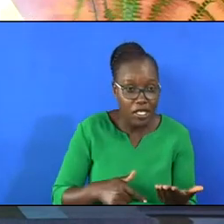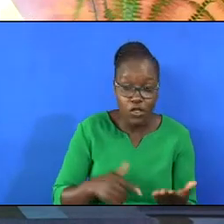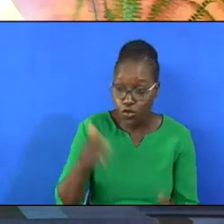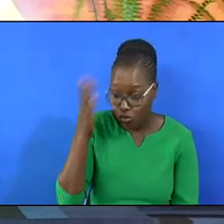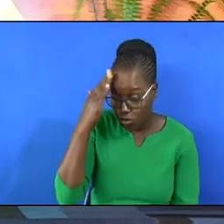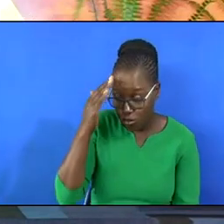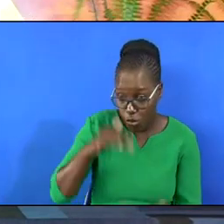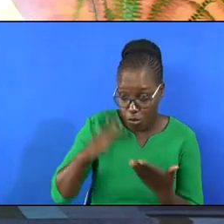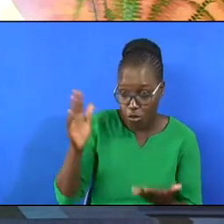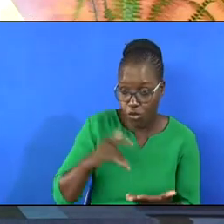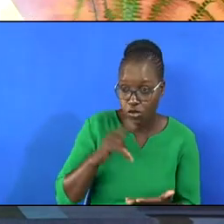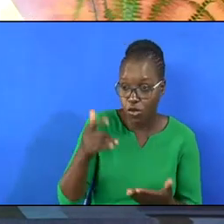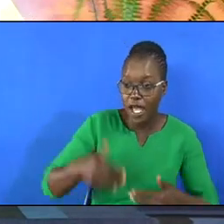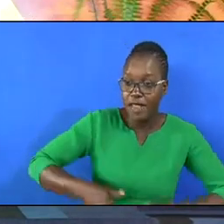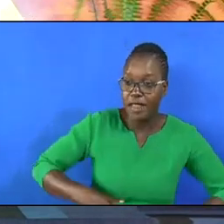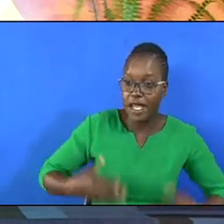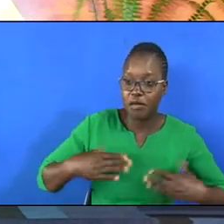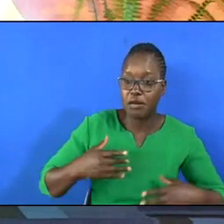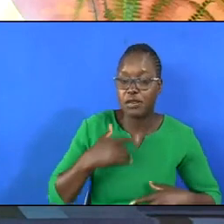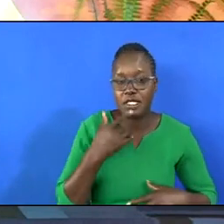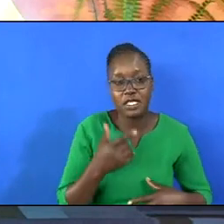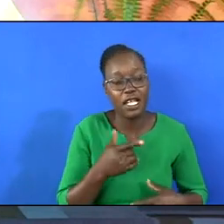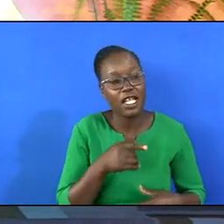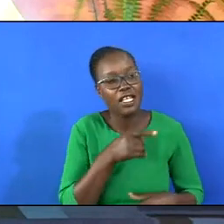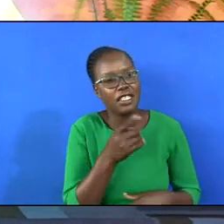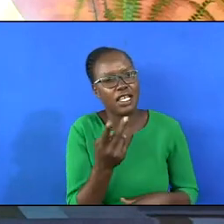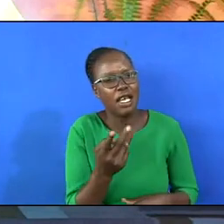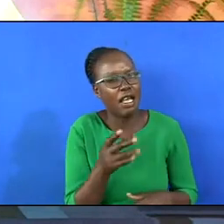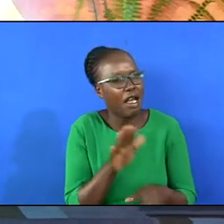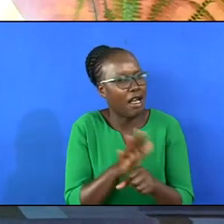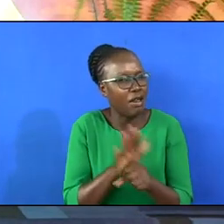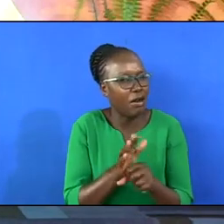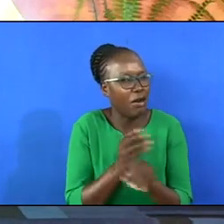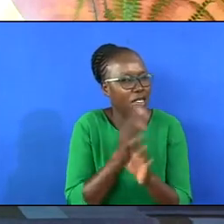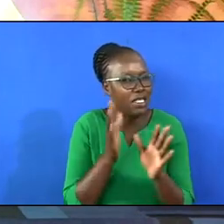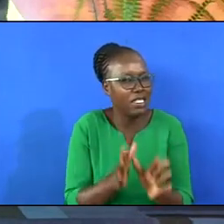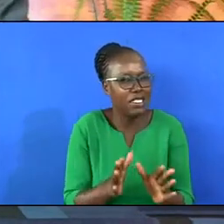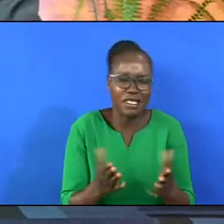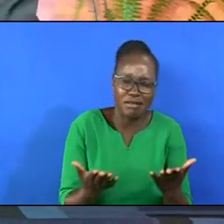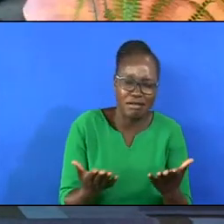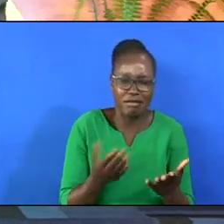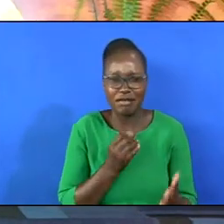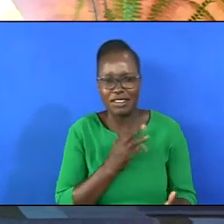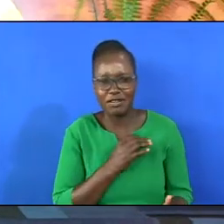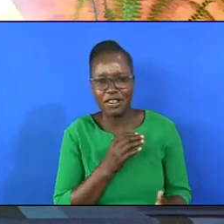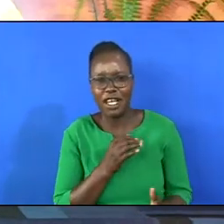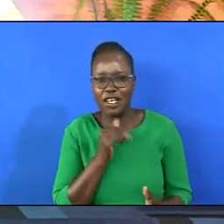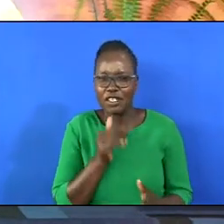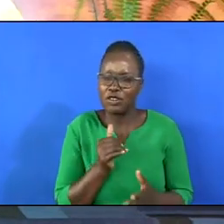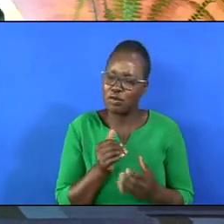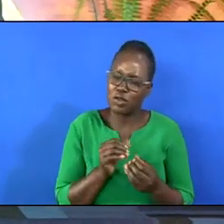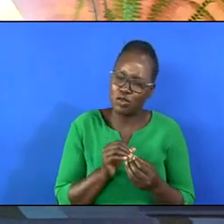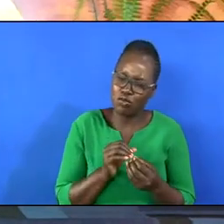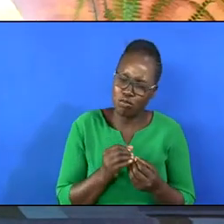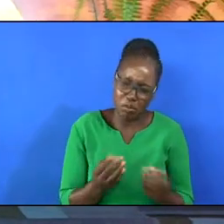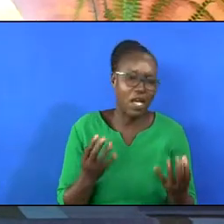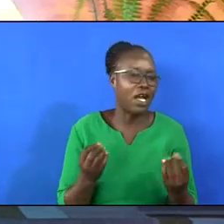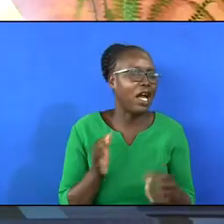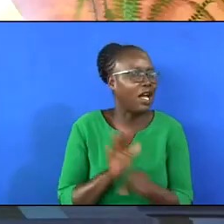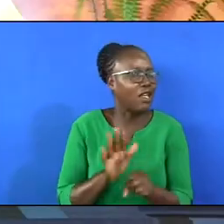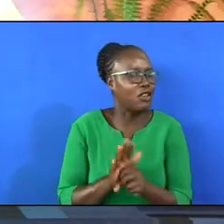So that makes young people say, don't be too much a Christian. Don't go in too much.